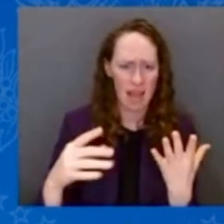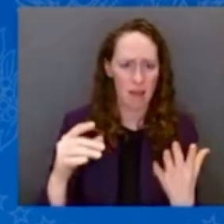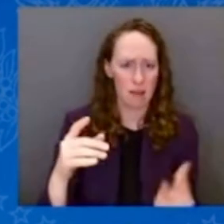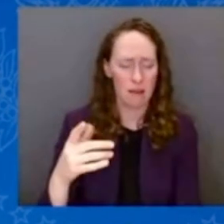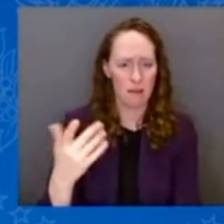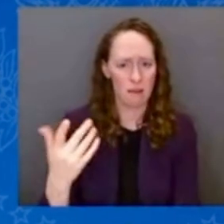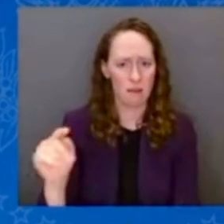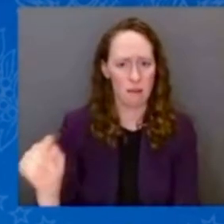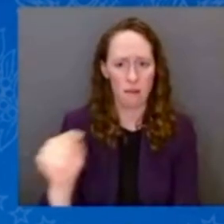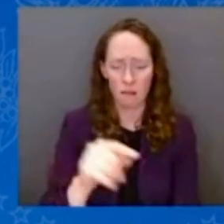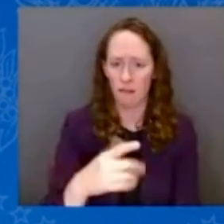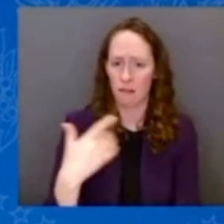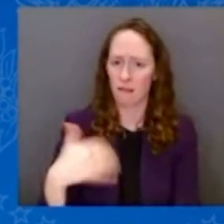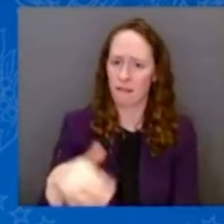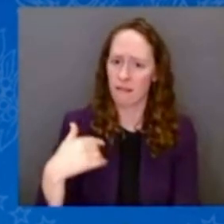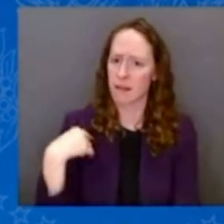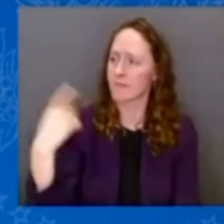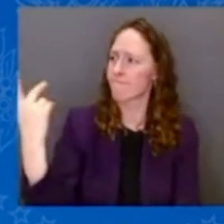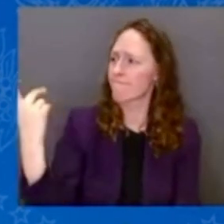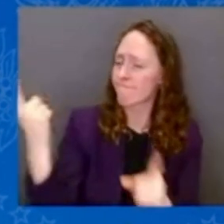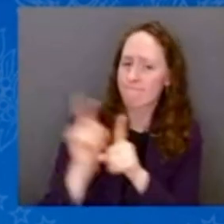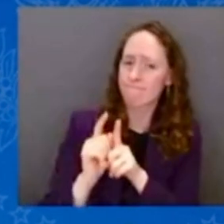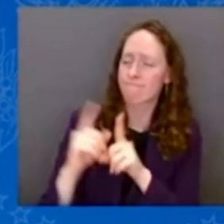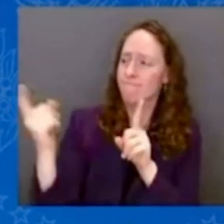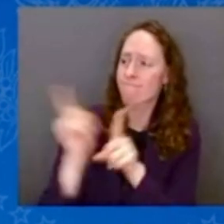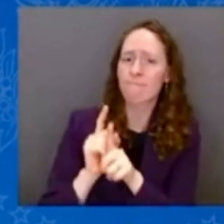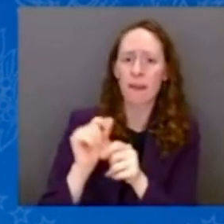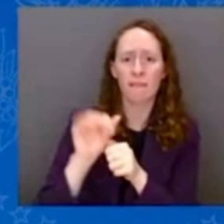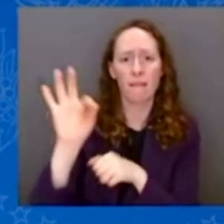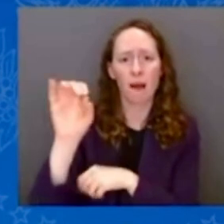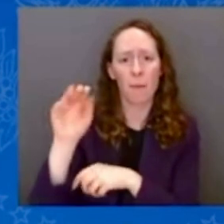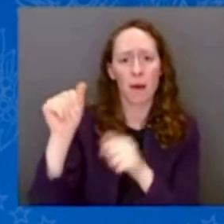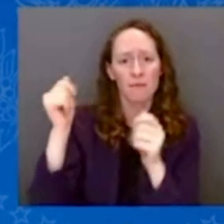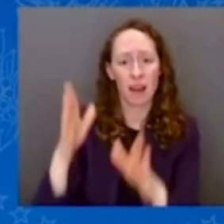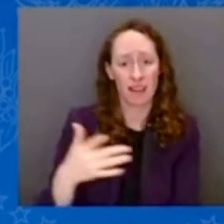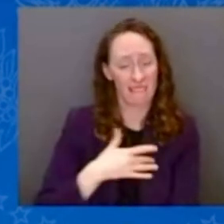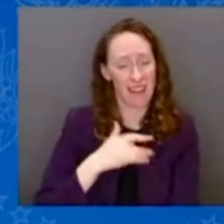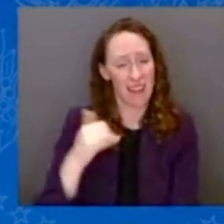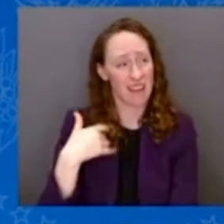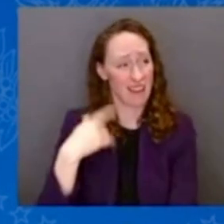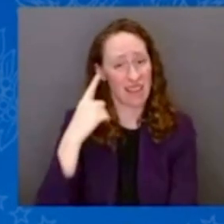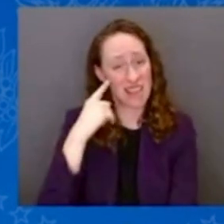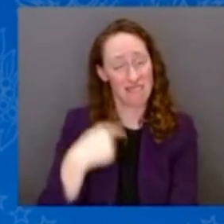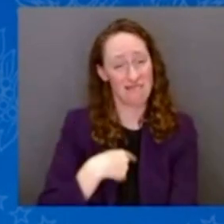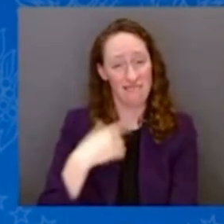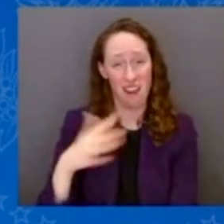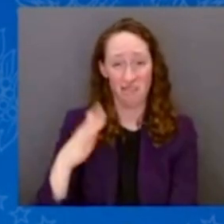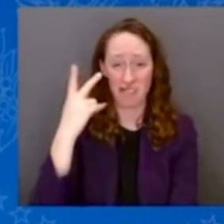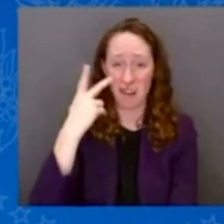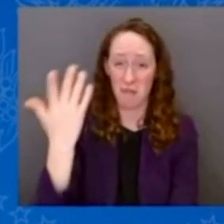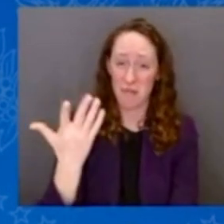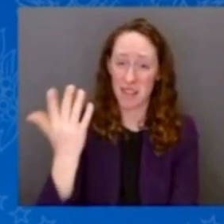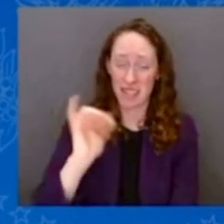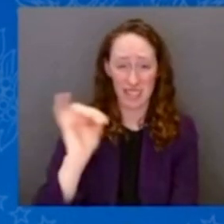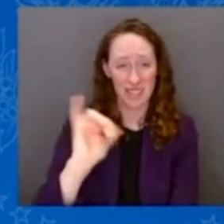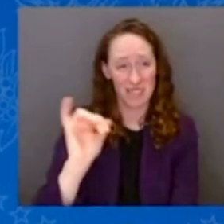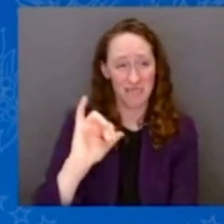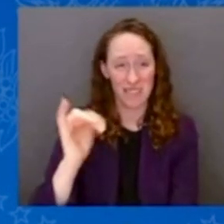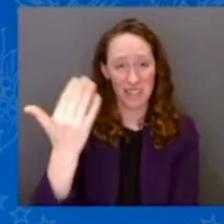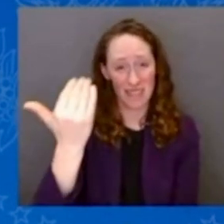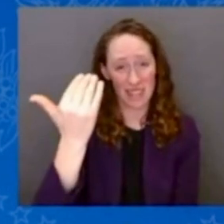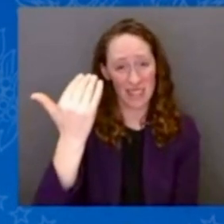12 to 15. And I always see the same thing in America. When the neighborhood is in trouble,